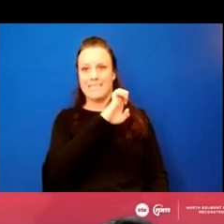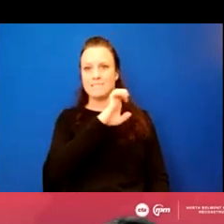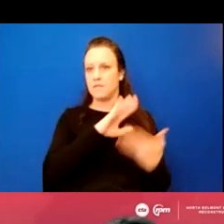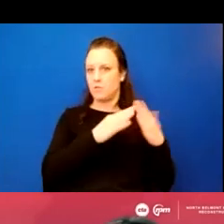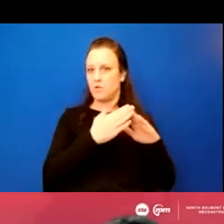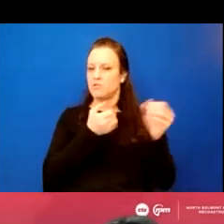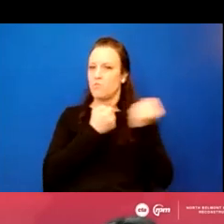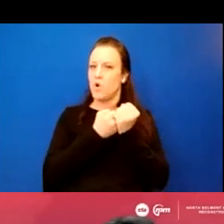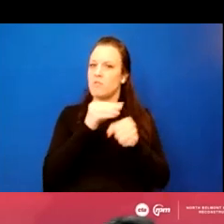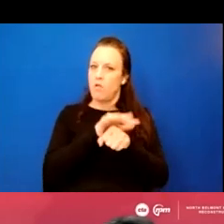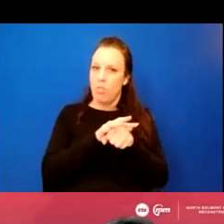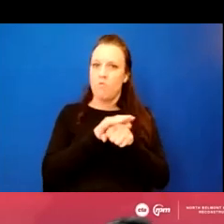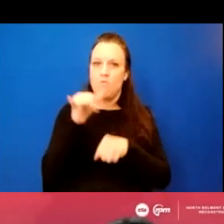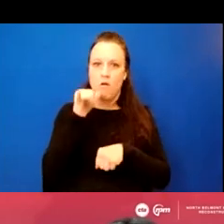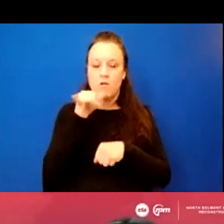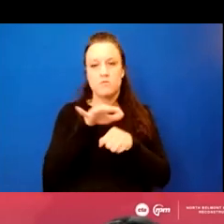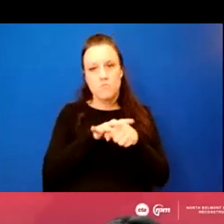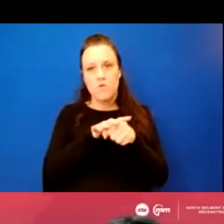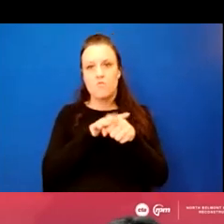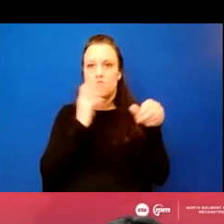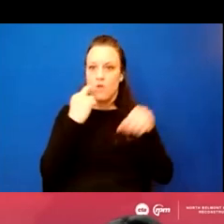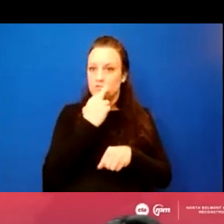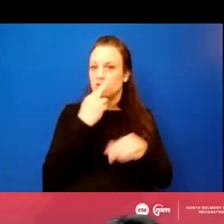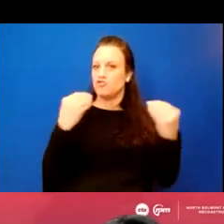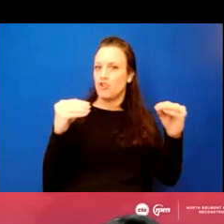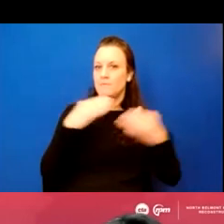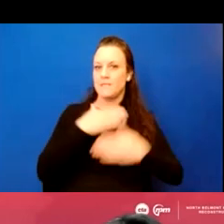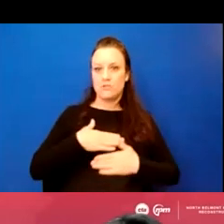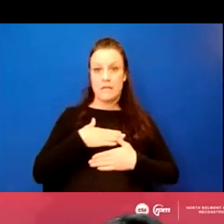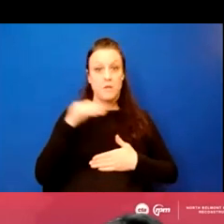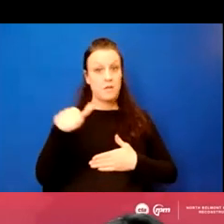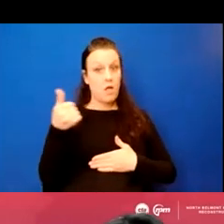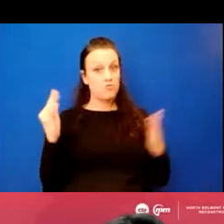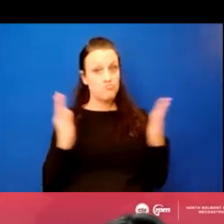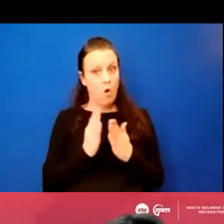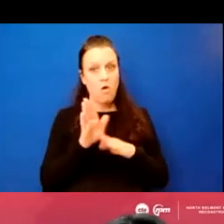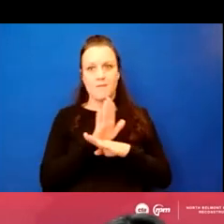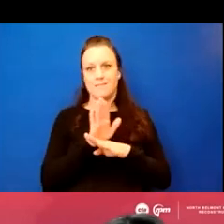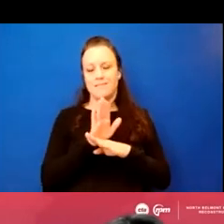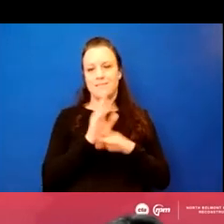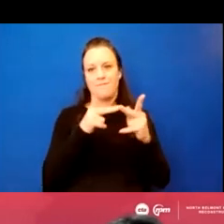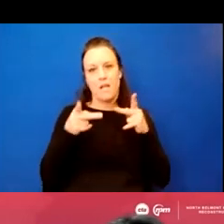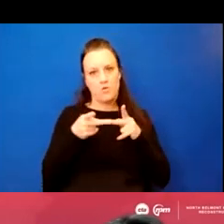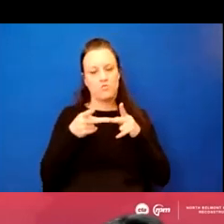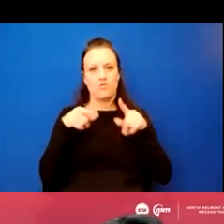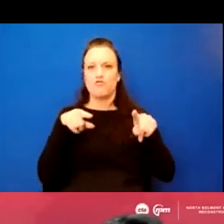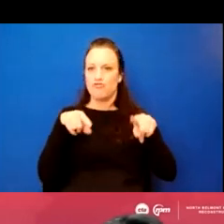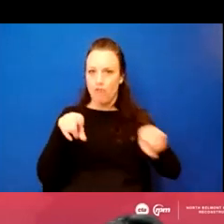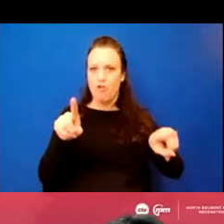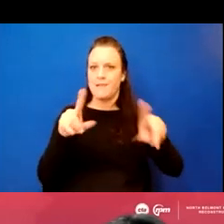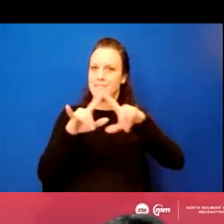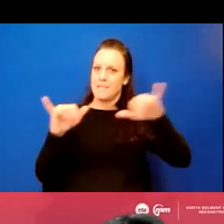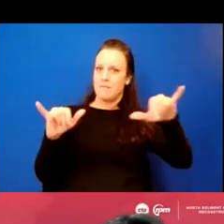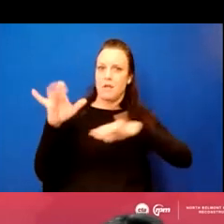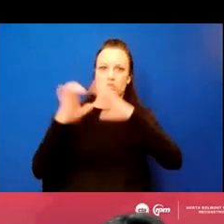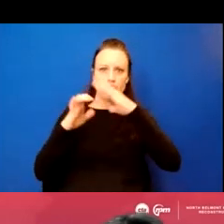local bars and restaurants, shops, entertainment, and other small business venues throughout construction. And of course,